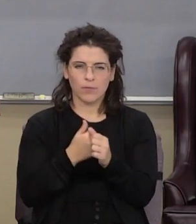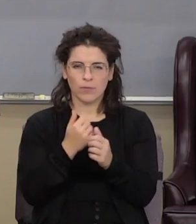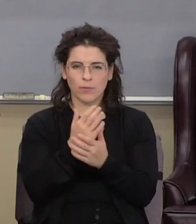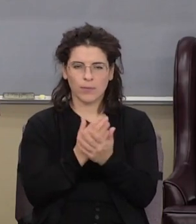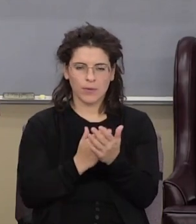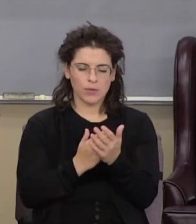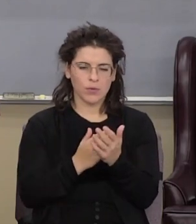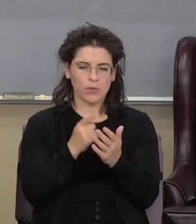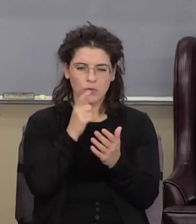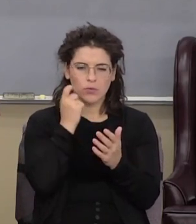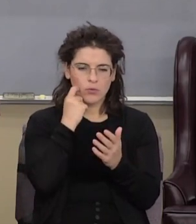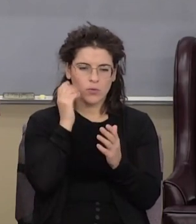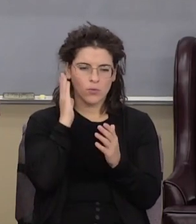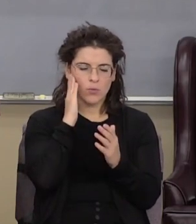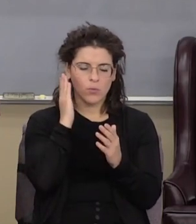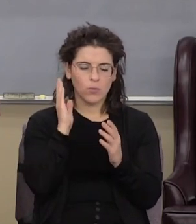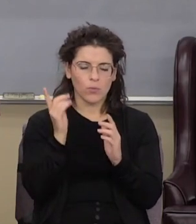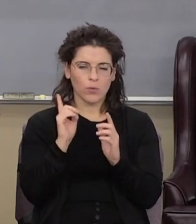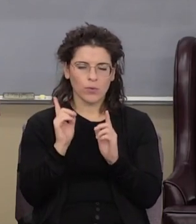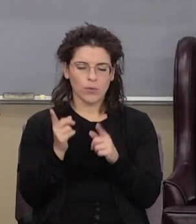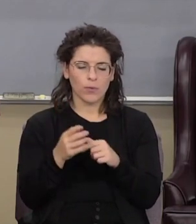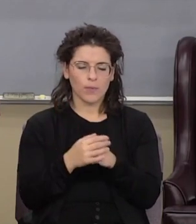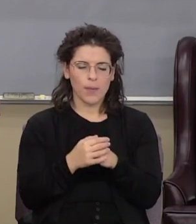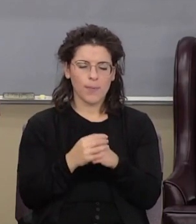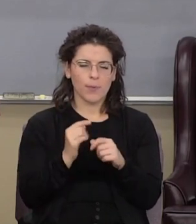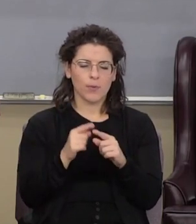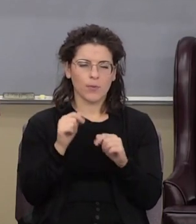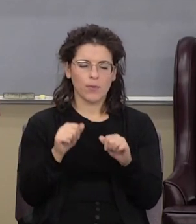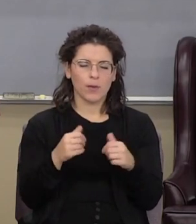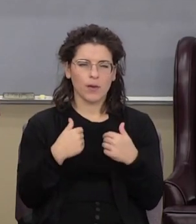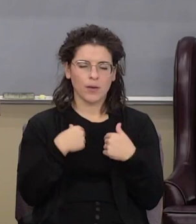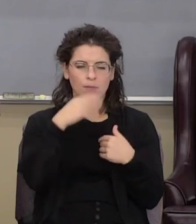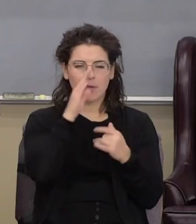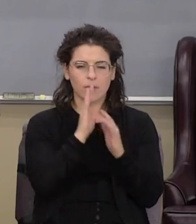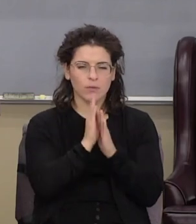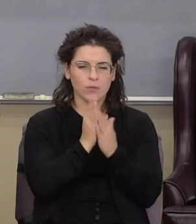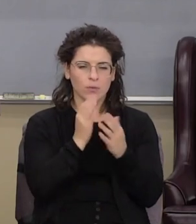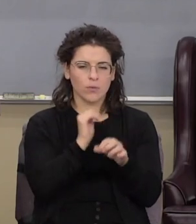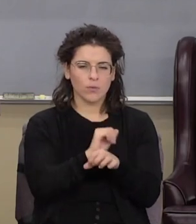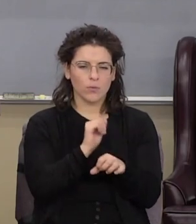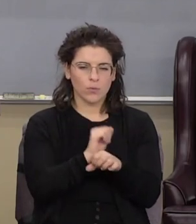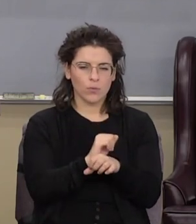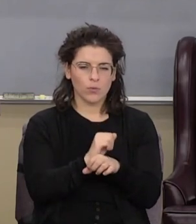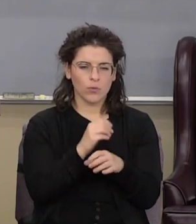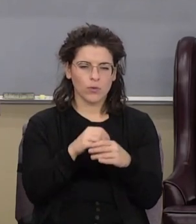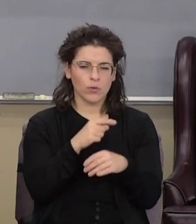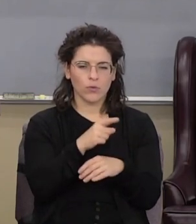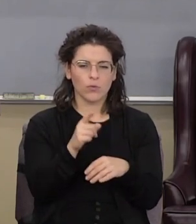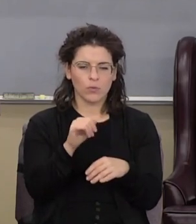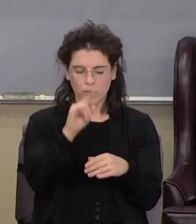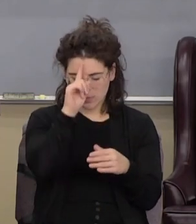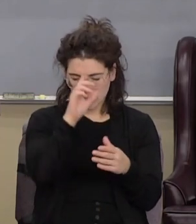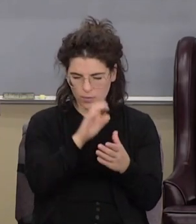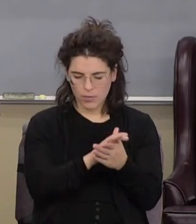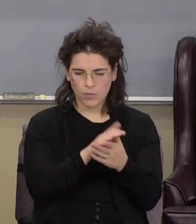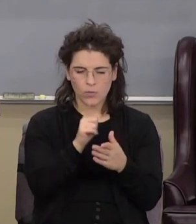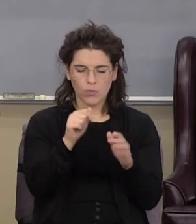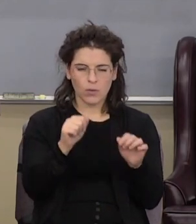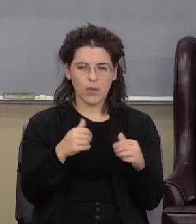you just know where it goes but you can have God's word work effectually in you you can have peace with God today